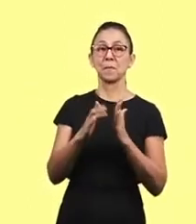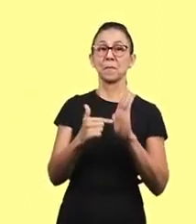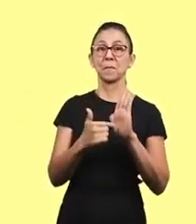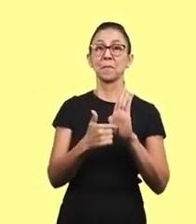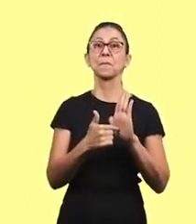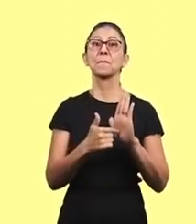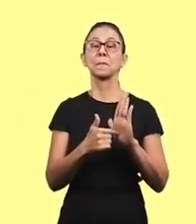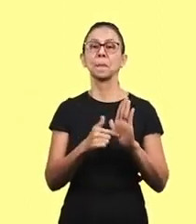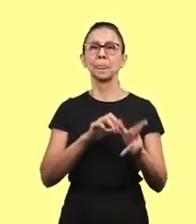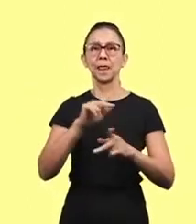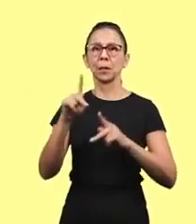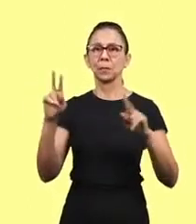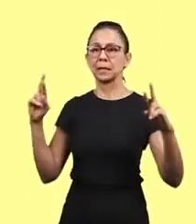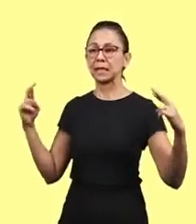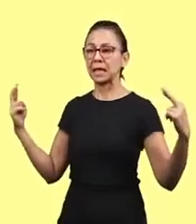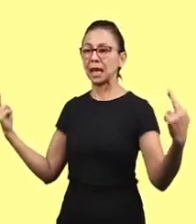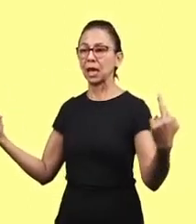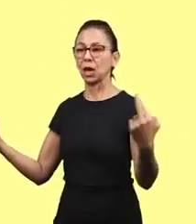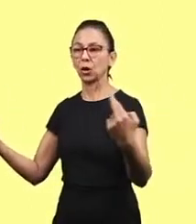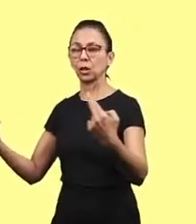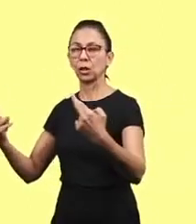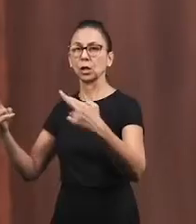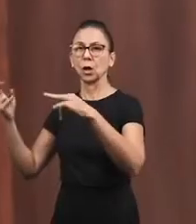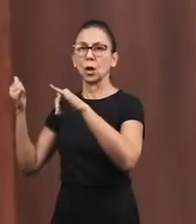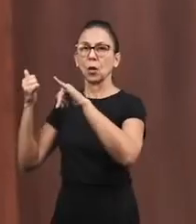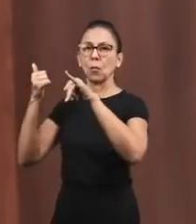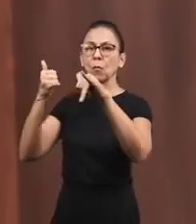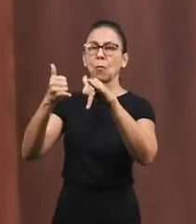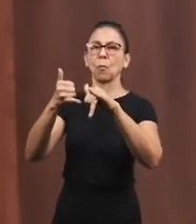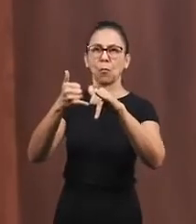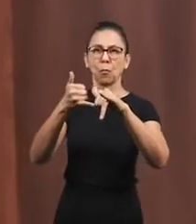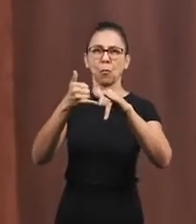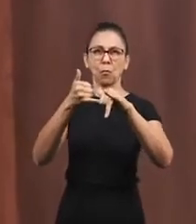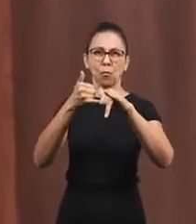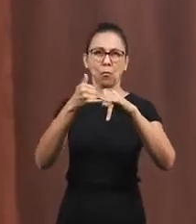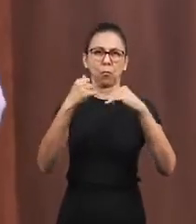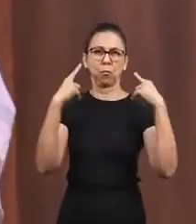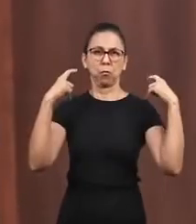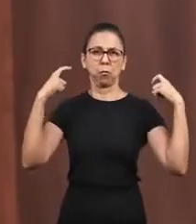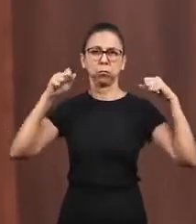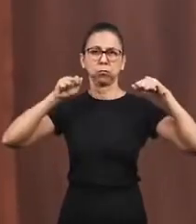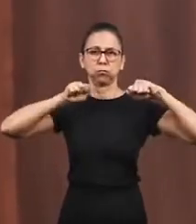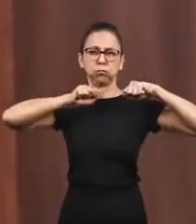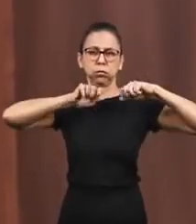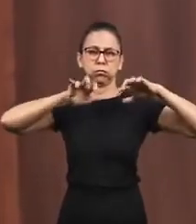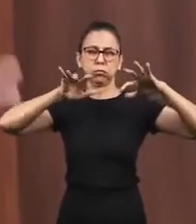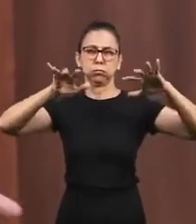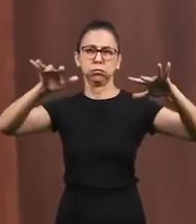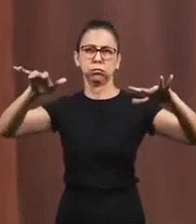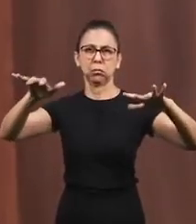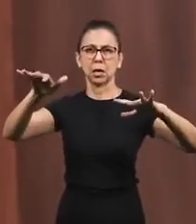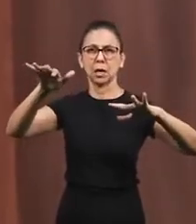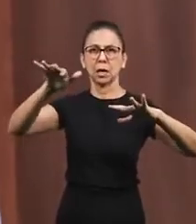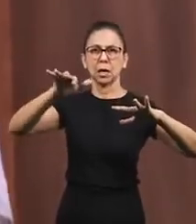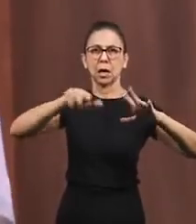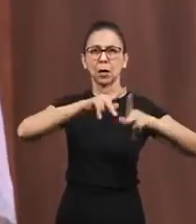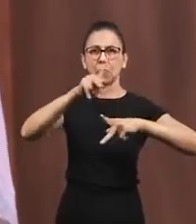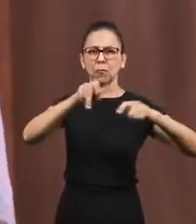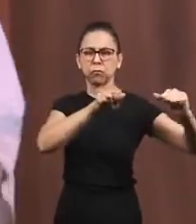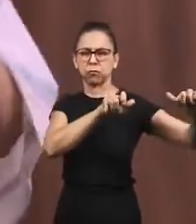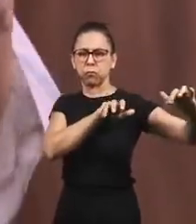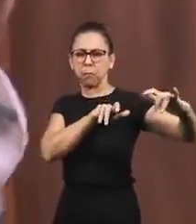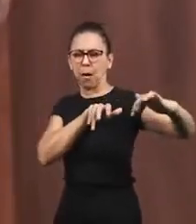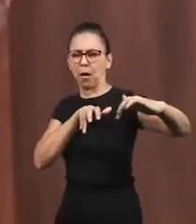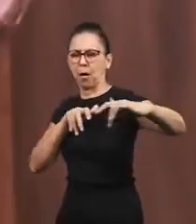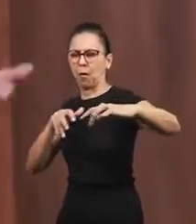God said that the people of the Lord would gather together every time they heard the trumpet sound and today